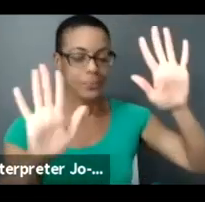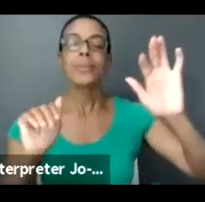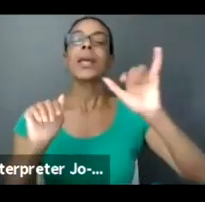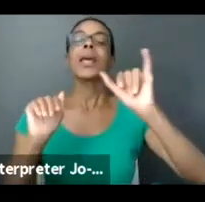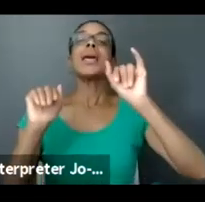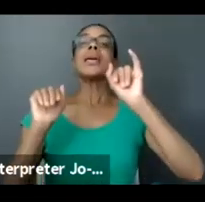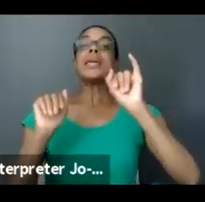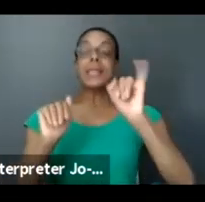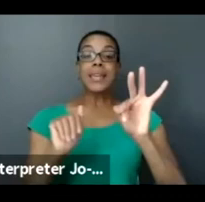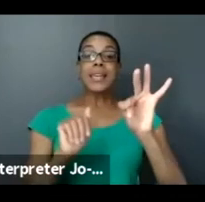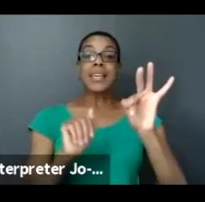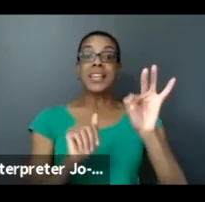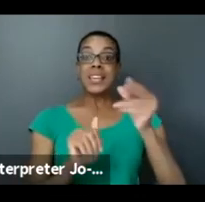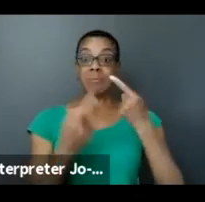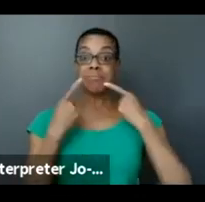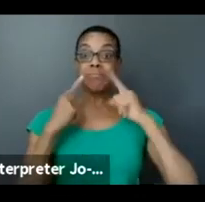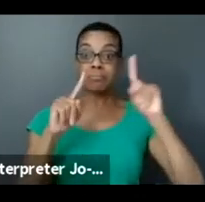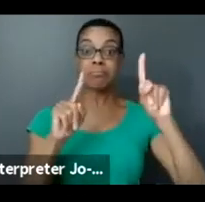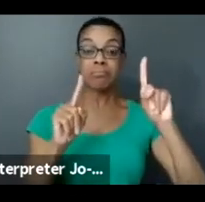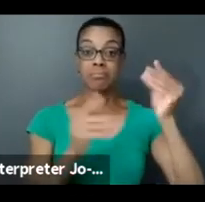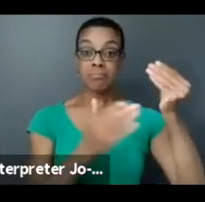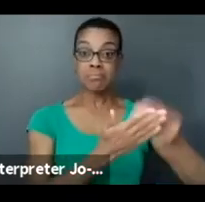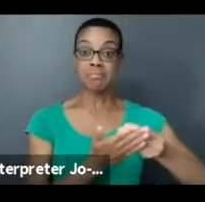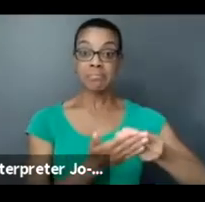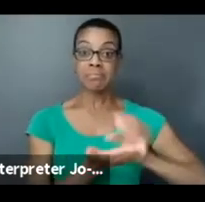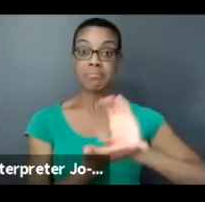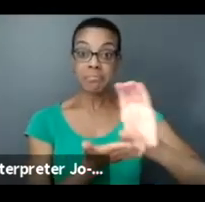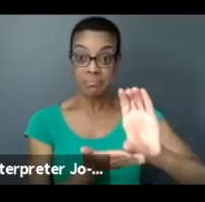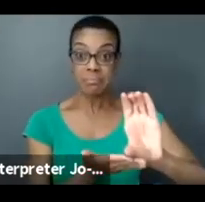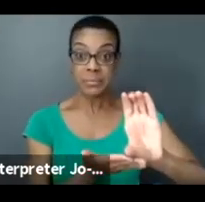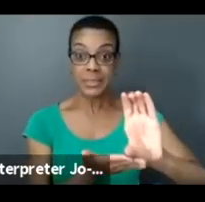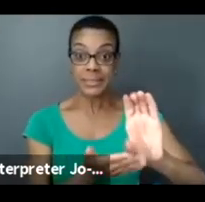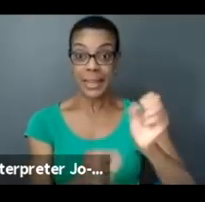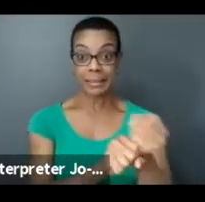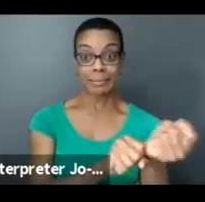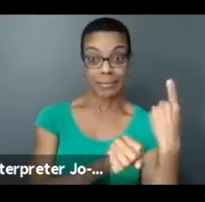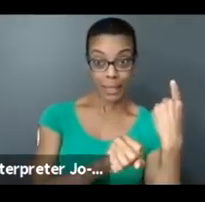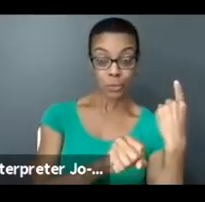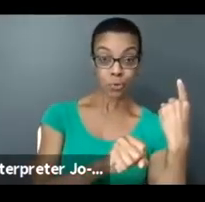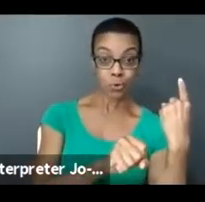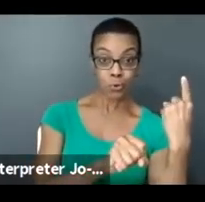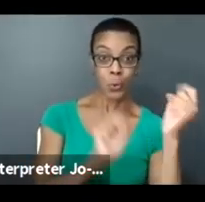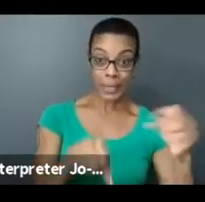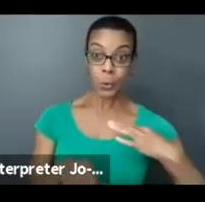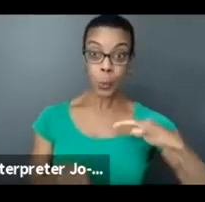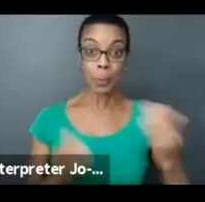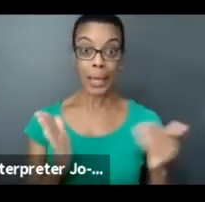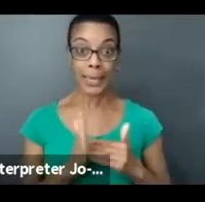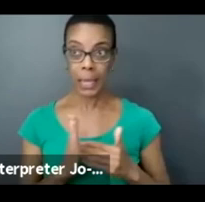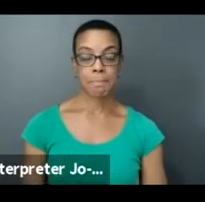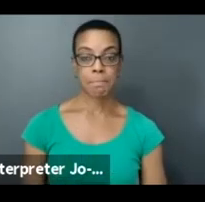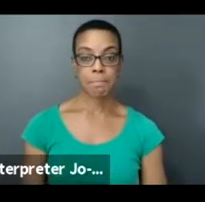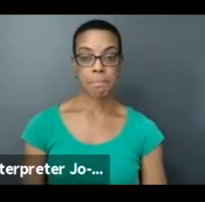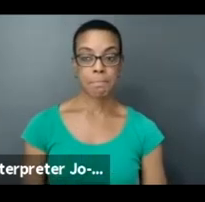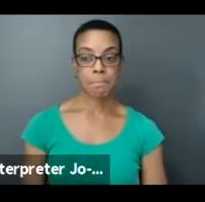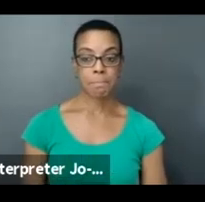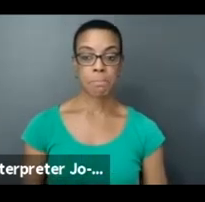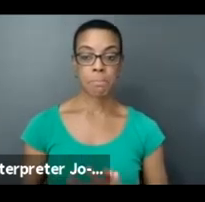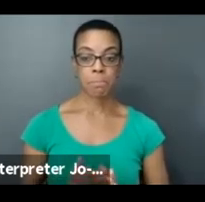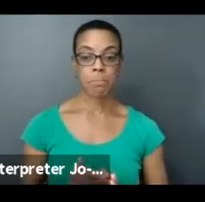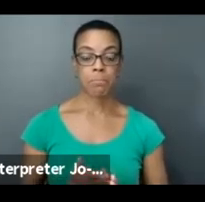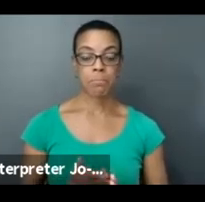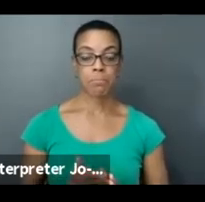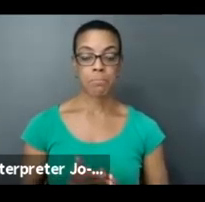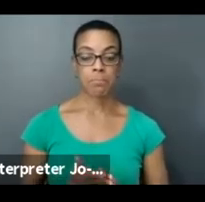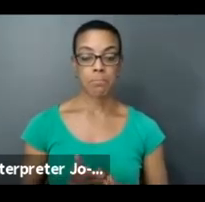received funding already, you would still be able to apply for this once it's launched. Grants only